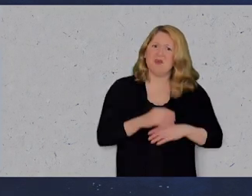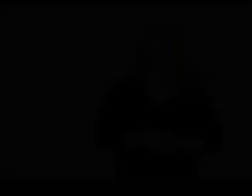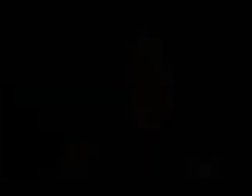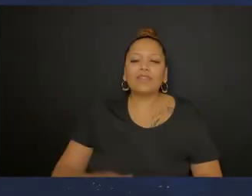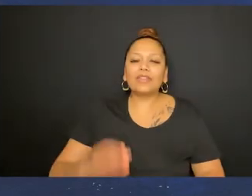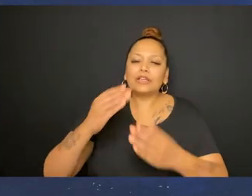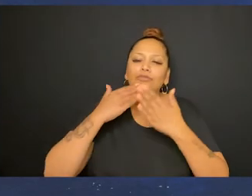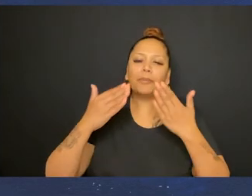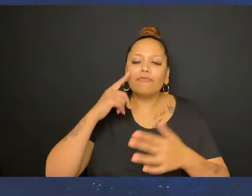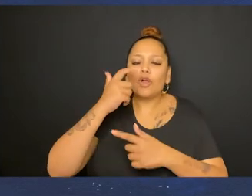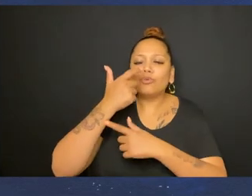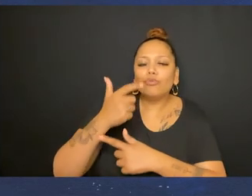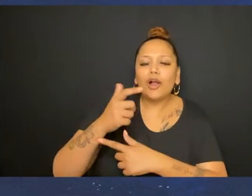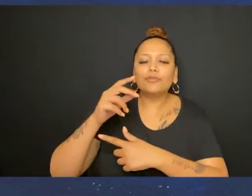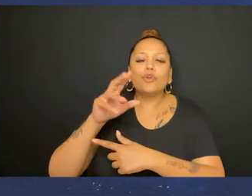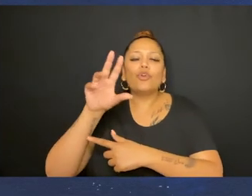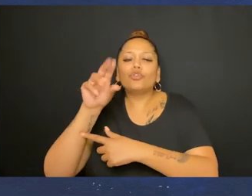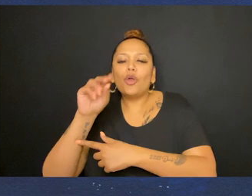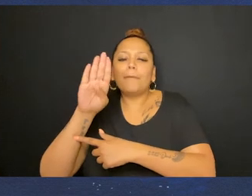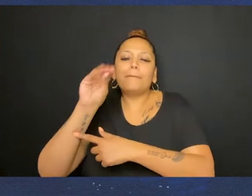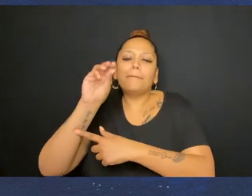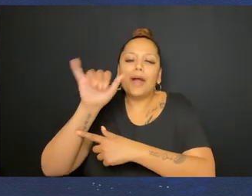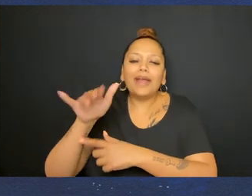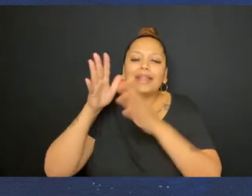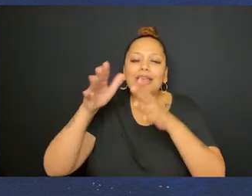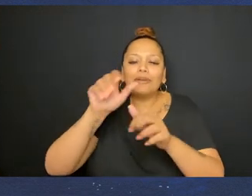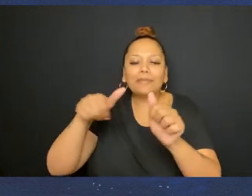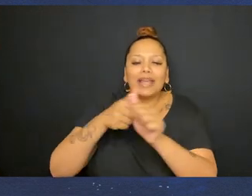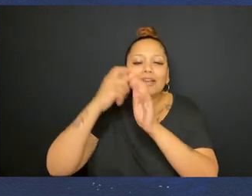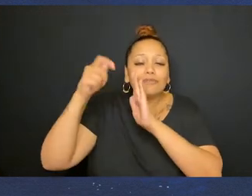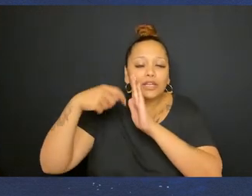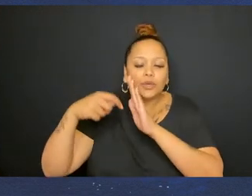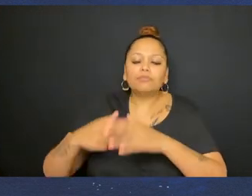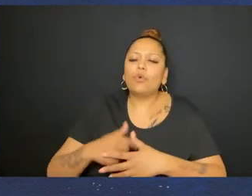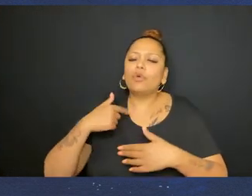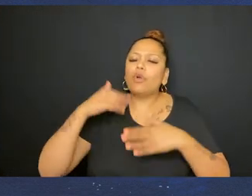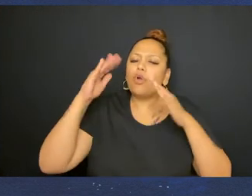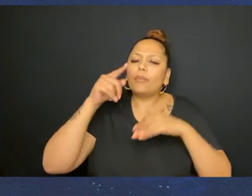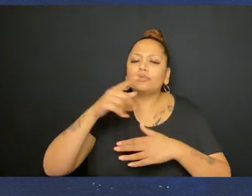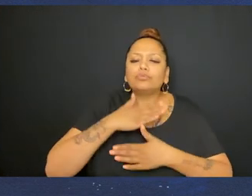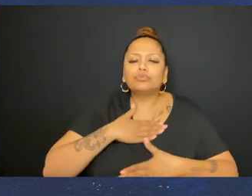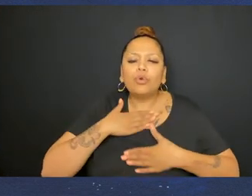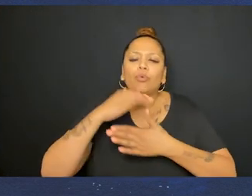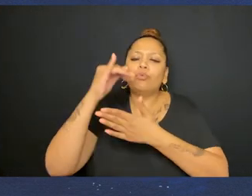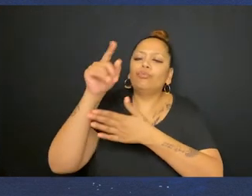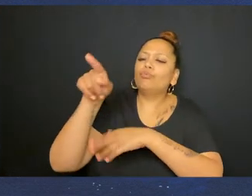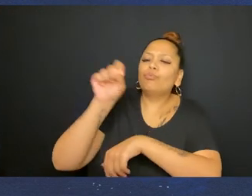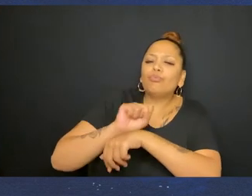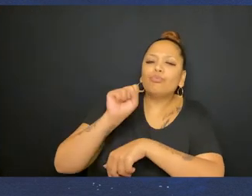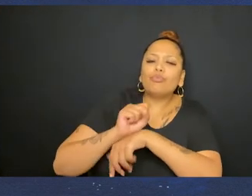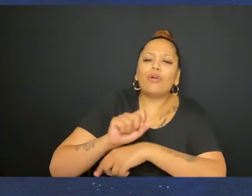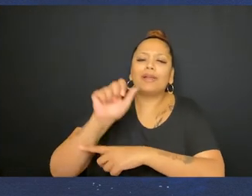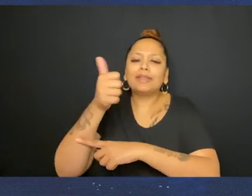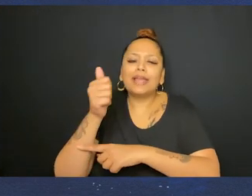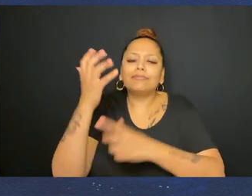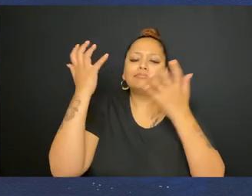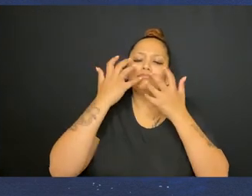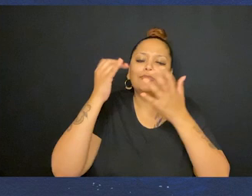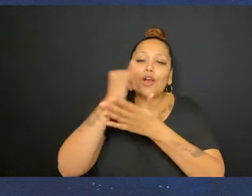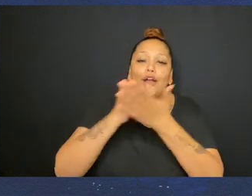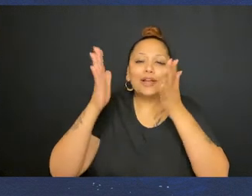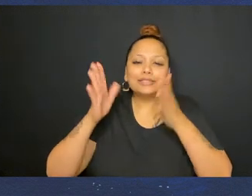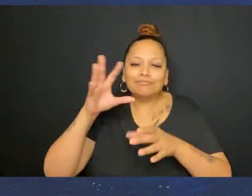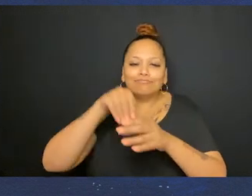Thank you so much for watching the Nobody Left Behind video. We hope that you enjoyed the work of these 10